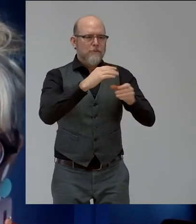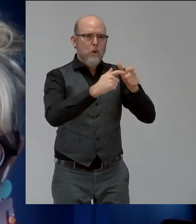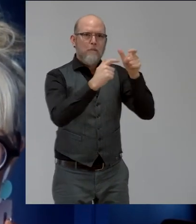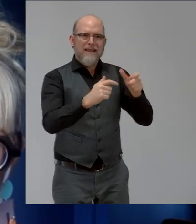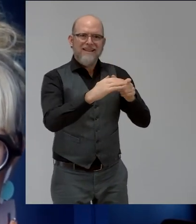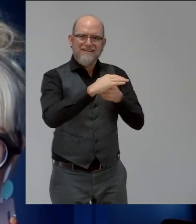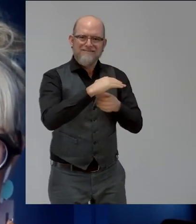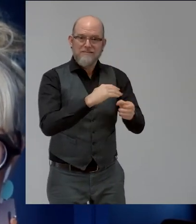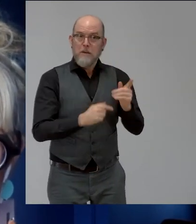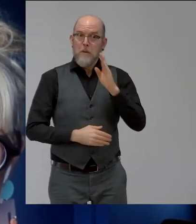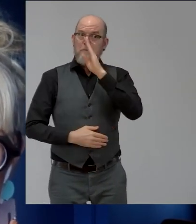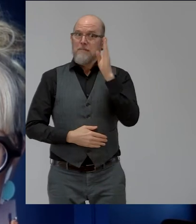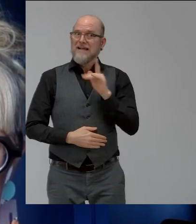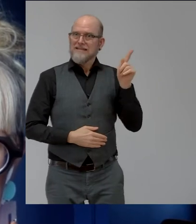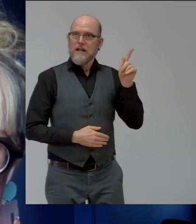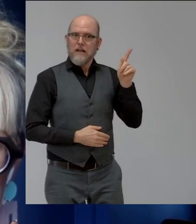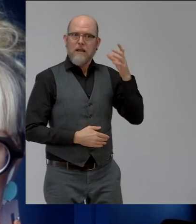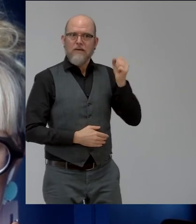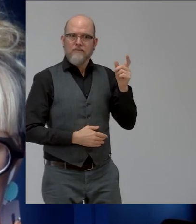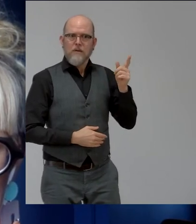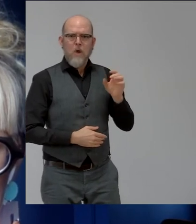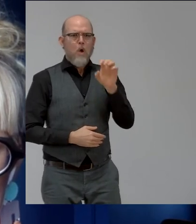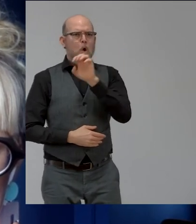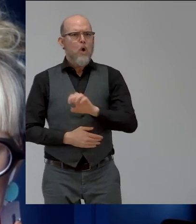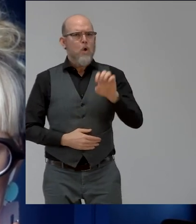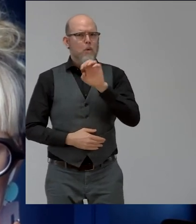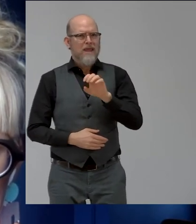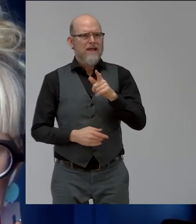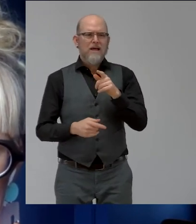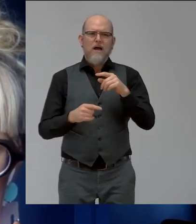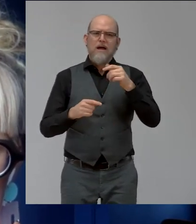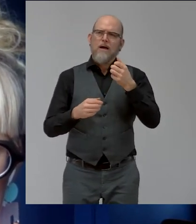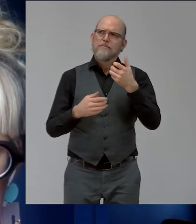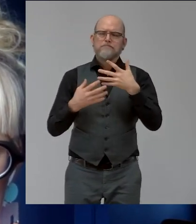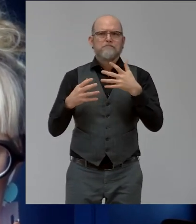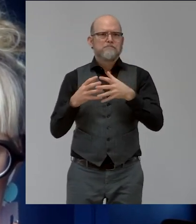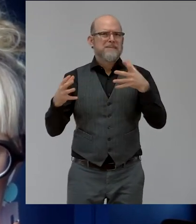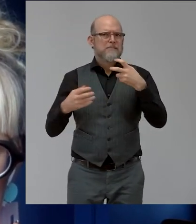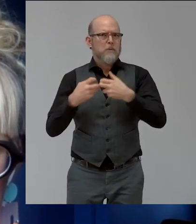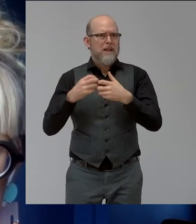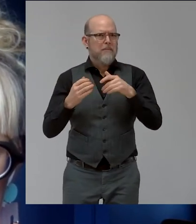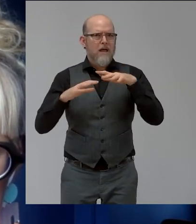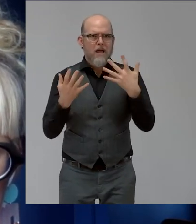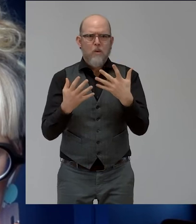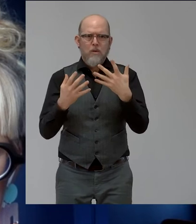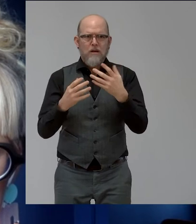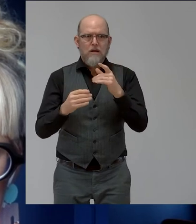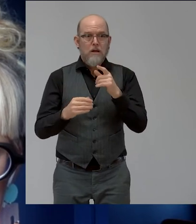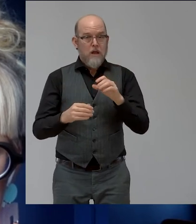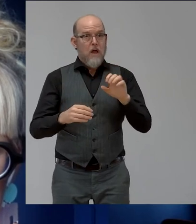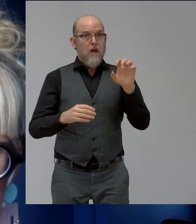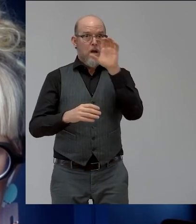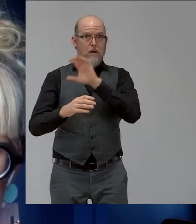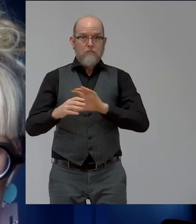as problematic. Are quotas tools which are widely used in the global south and are they having a positive